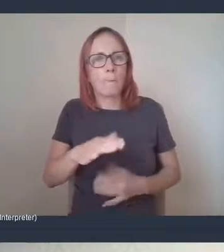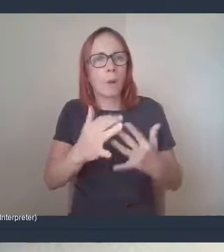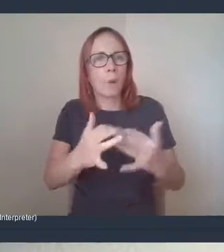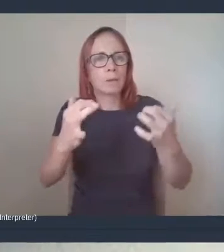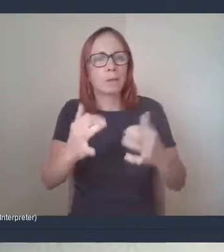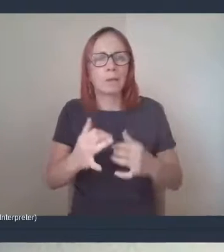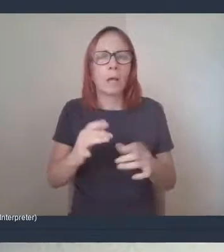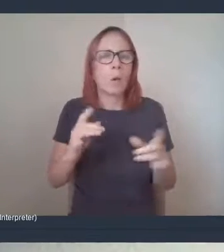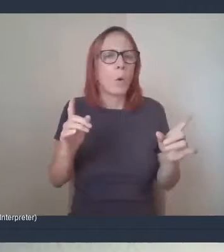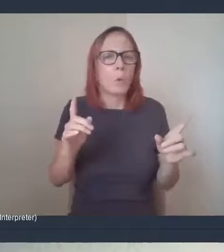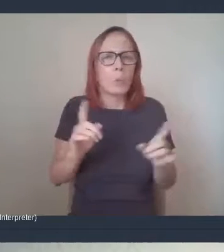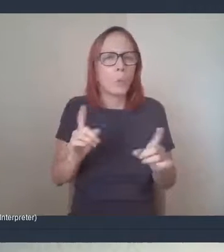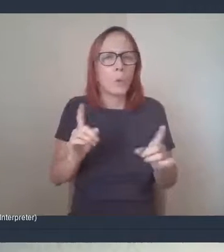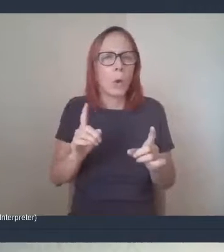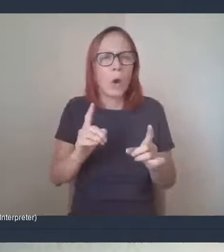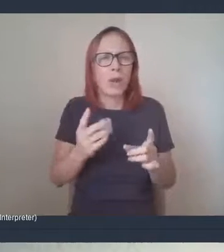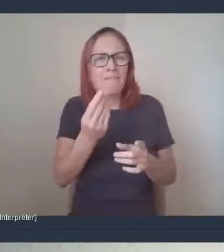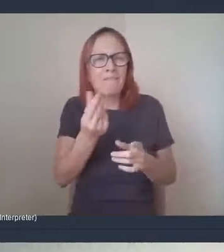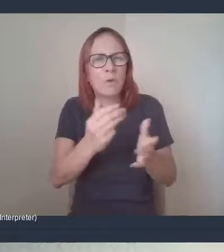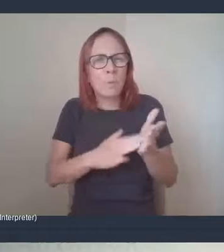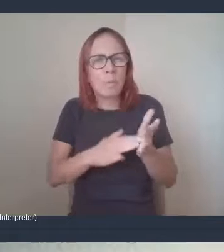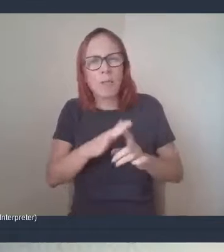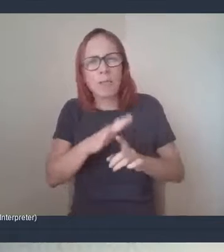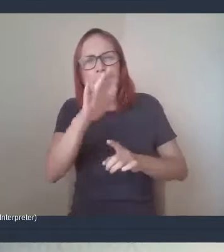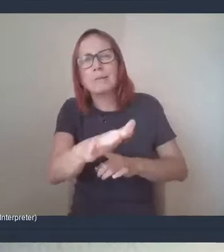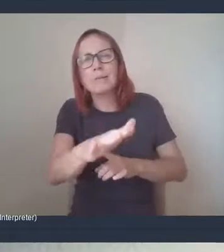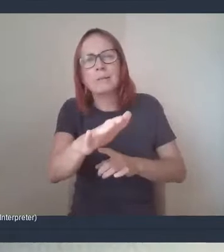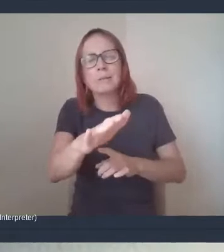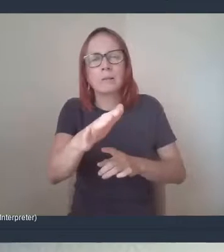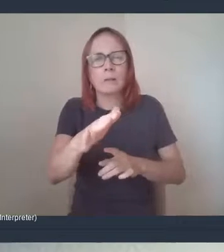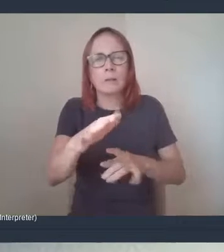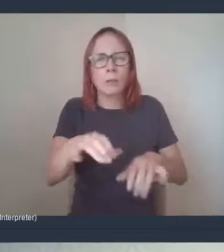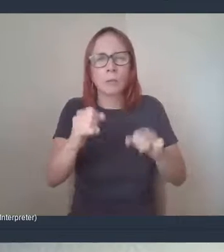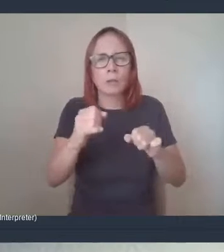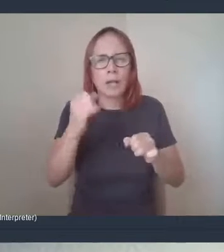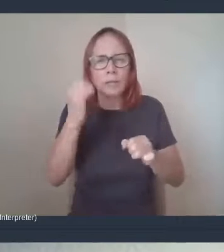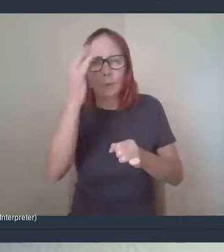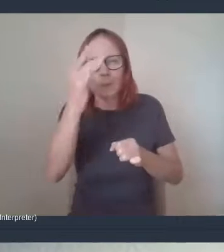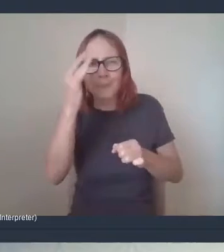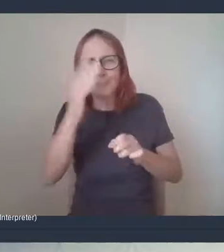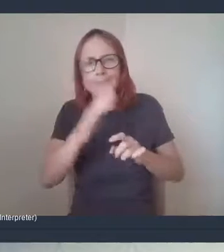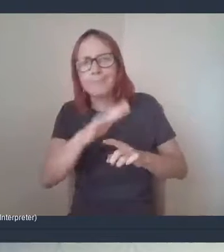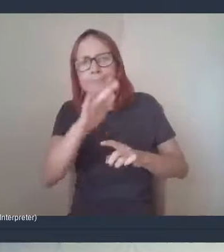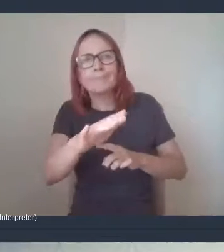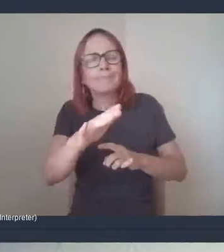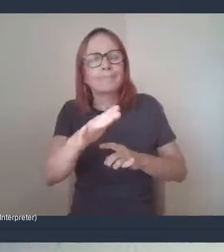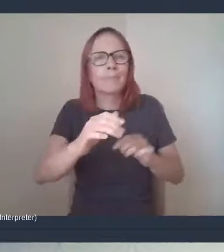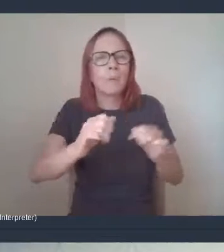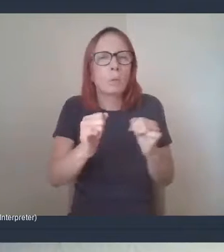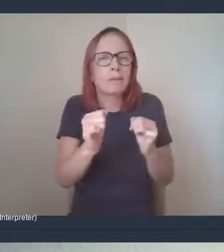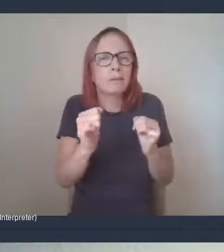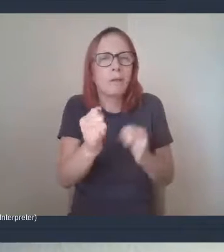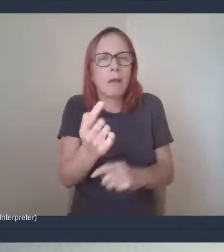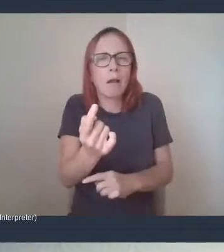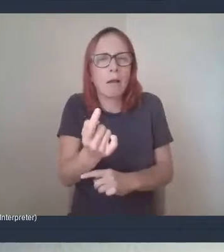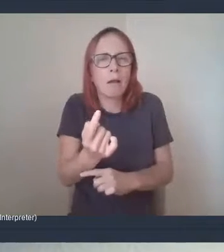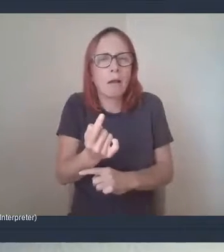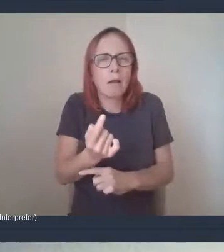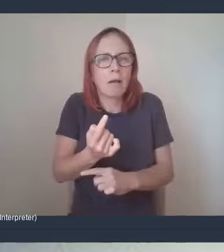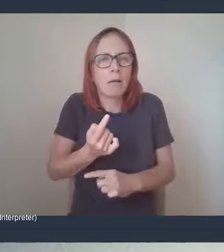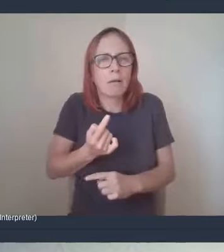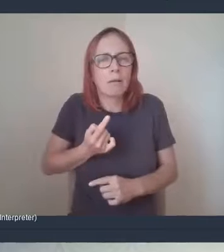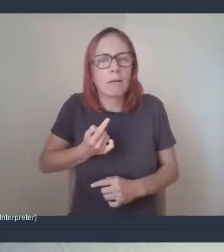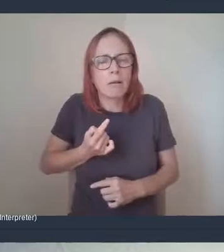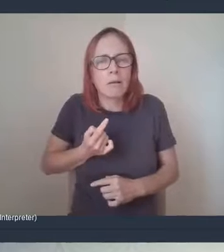a few months ahead? A lot of people are starting to already think about, obviously it's change of seasons and then further down the line there's winter. Is there